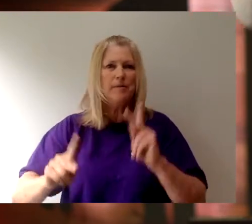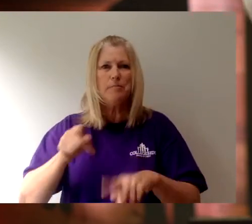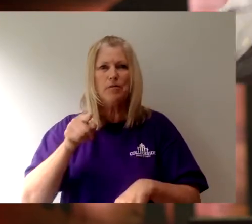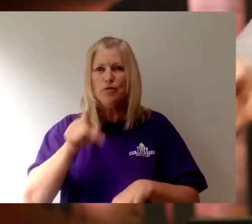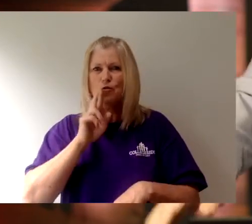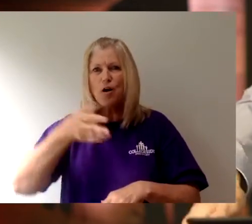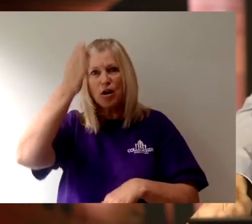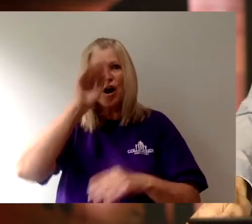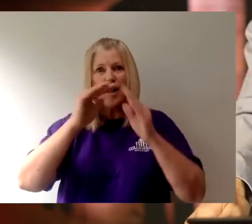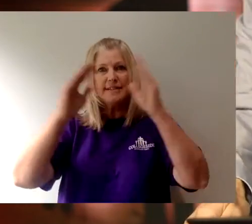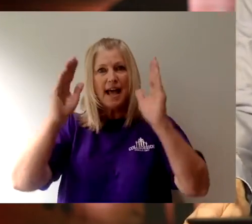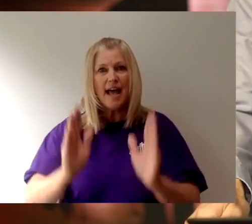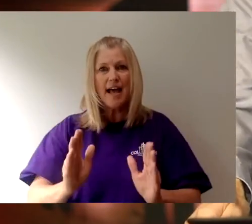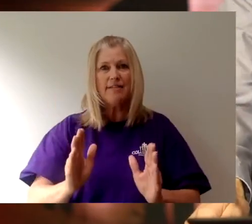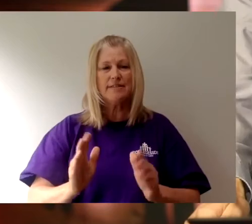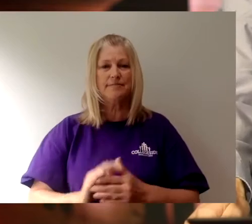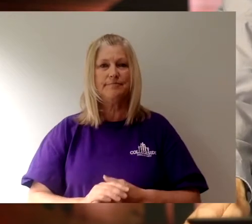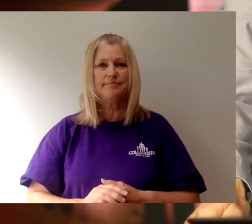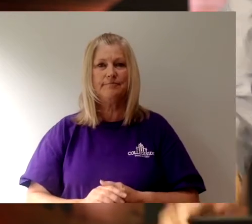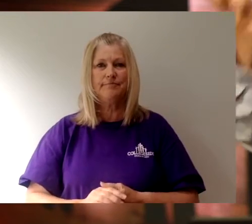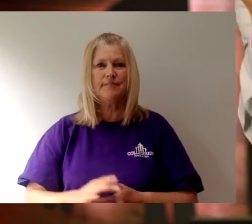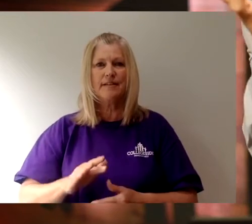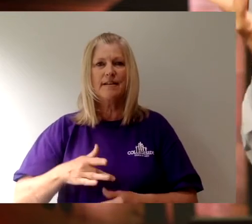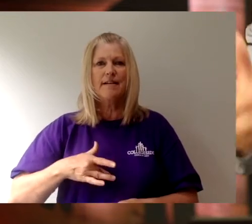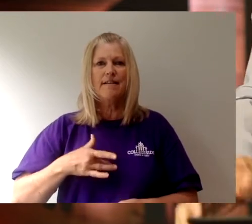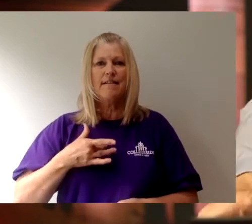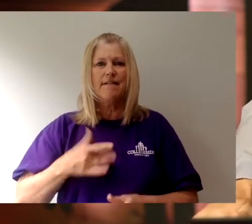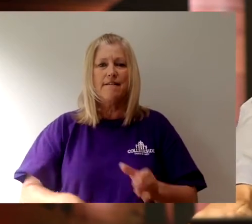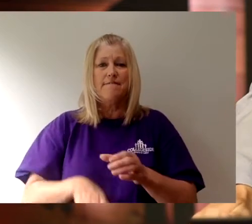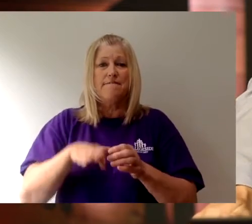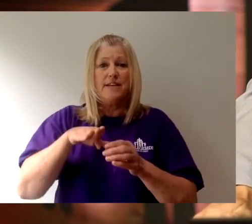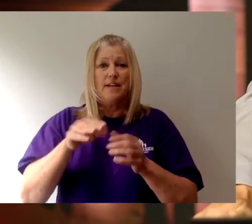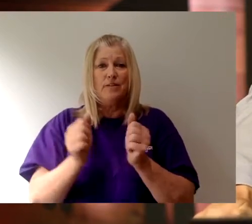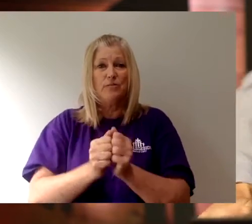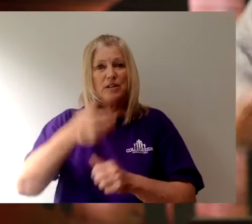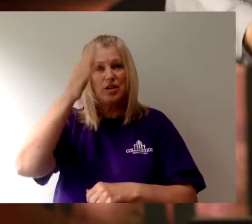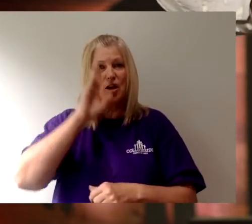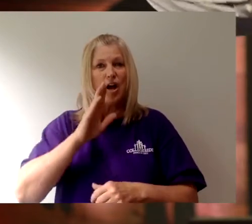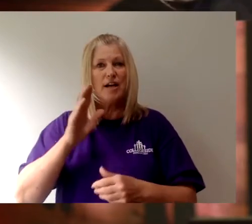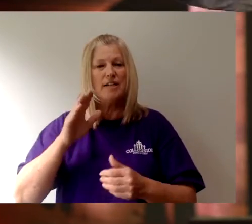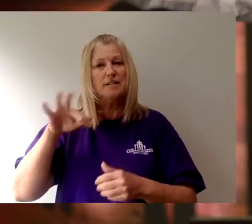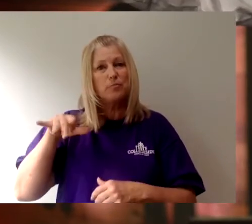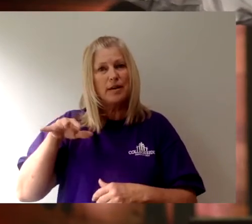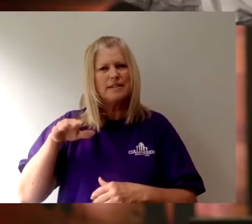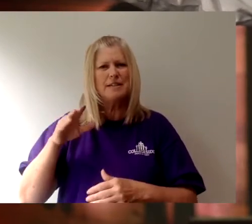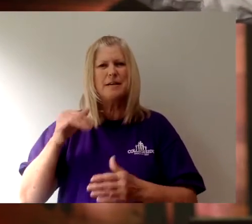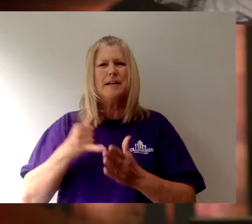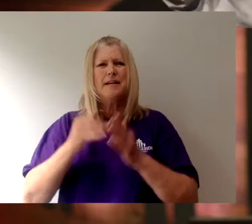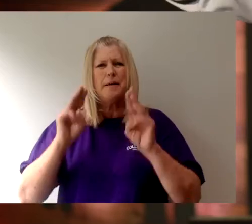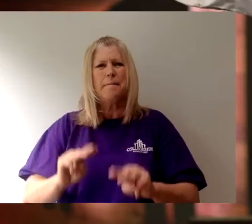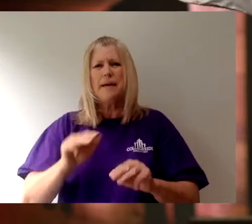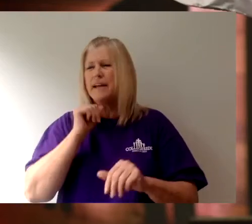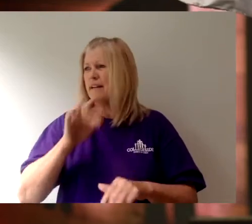God's house filled with God's presence. It may not feel like it.